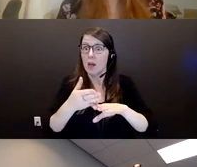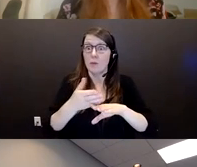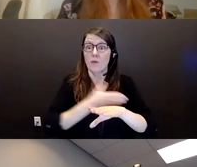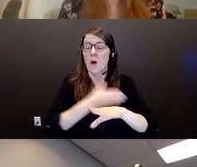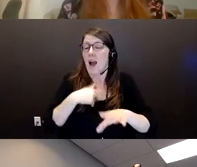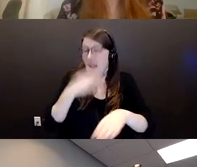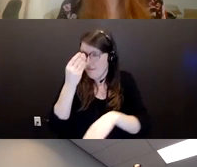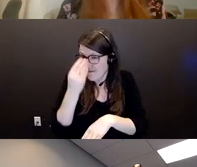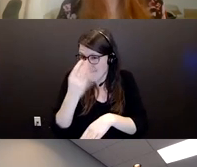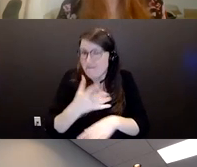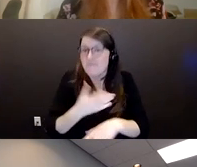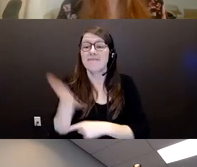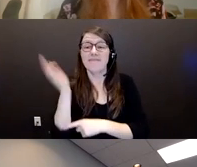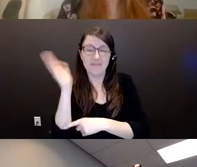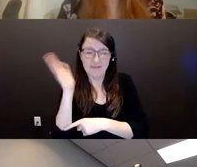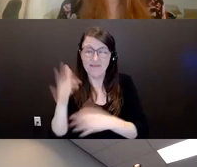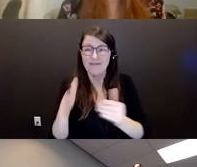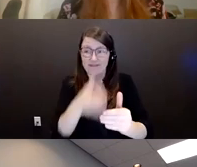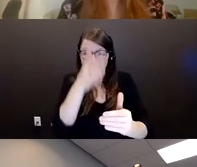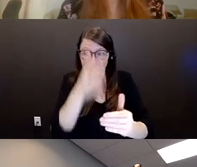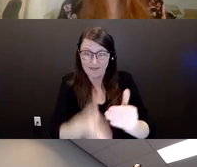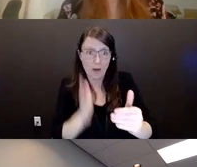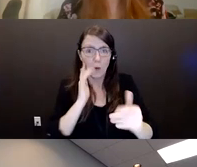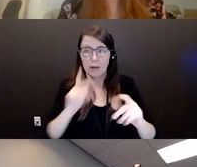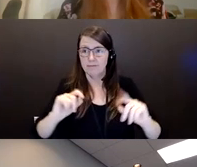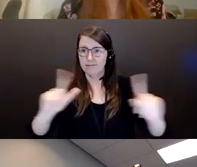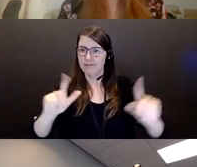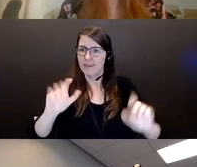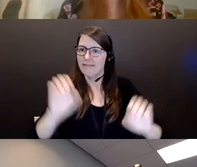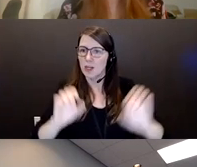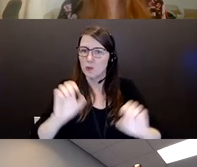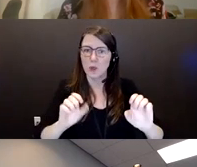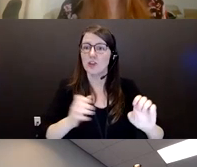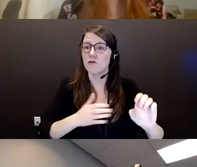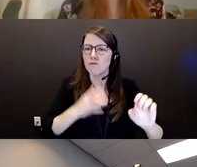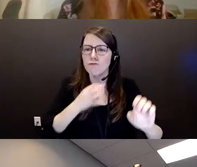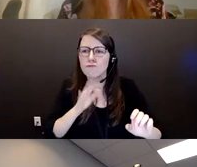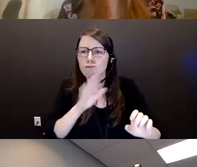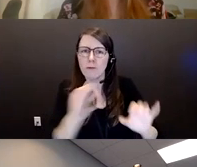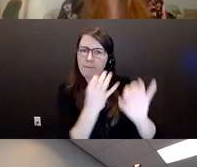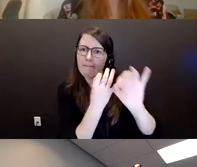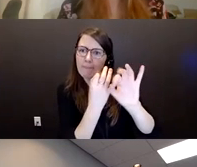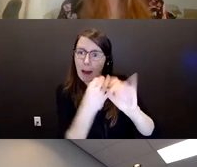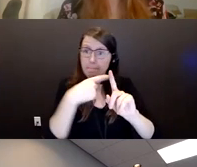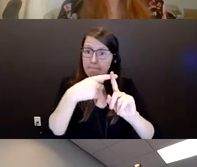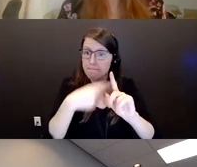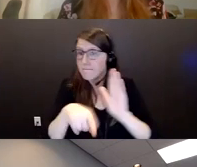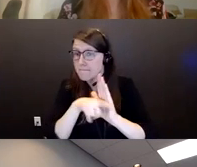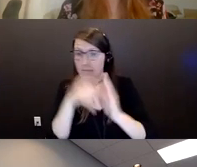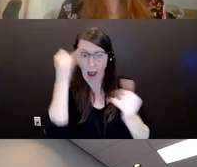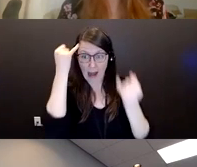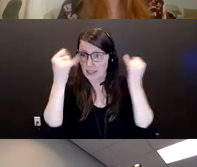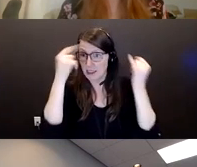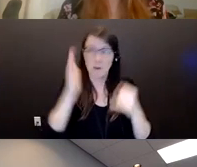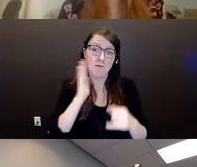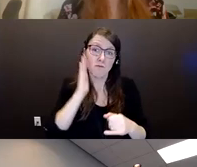asking you to give us some feedback on this session as well as any ideas that you might have for future webinars that we are going to present as well.